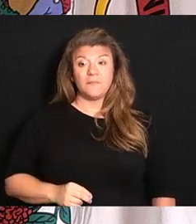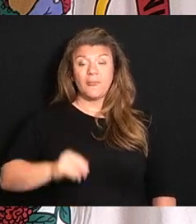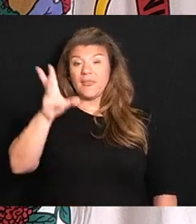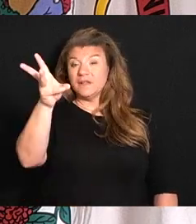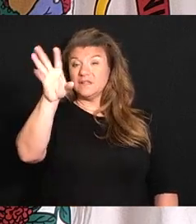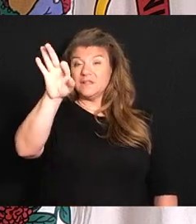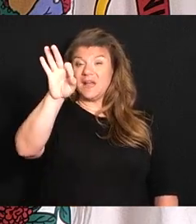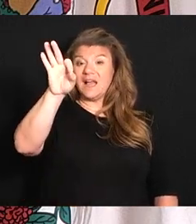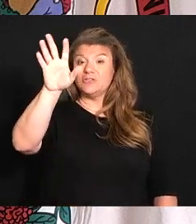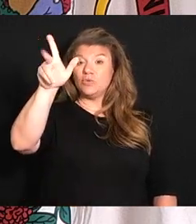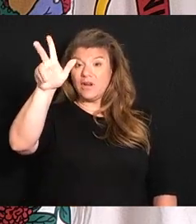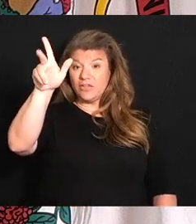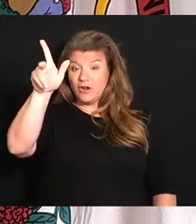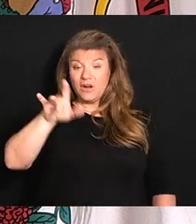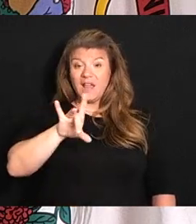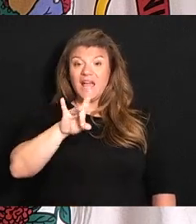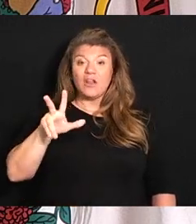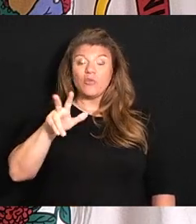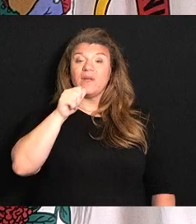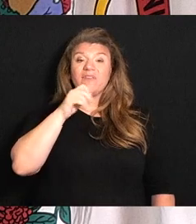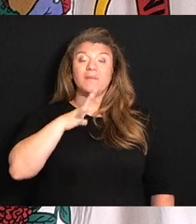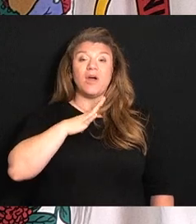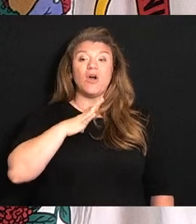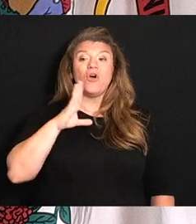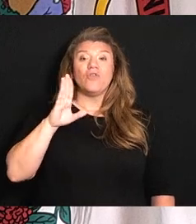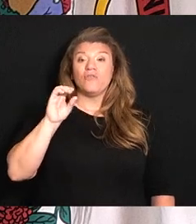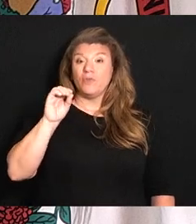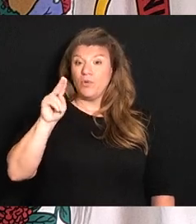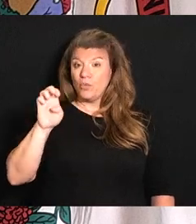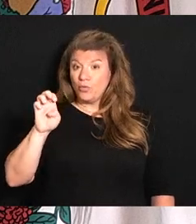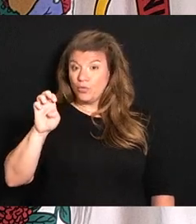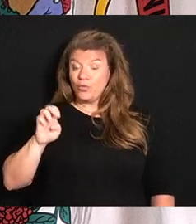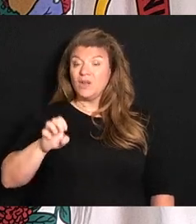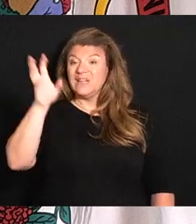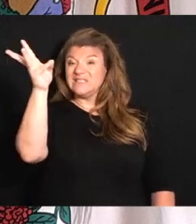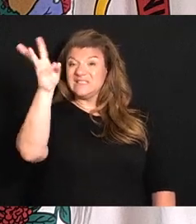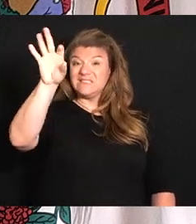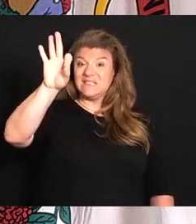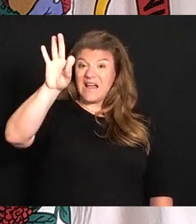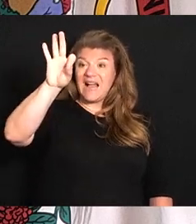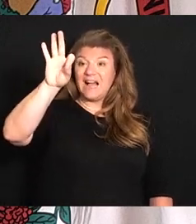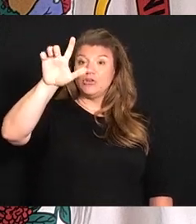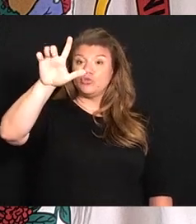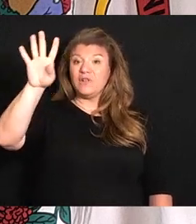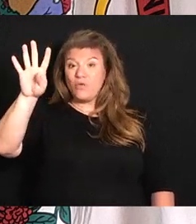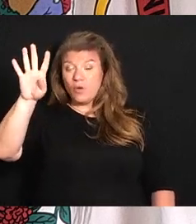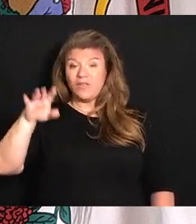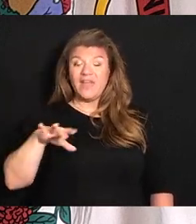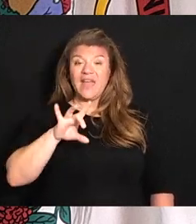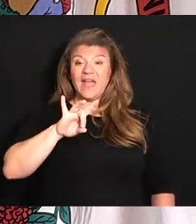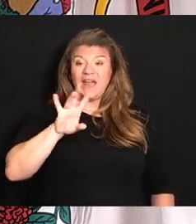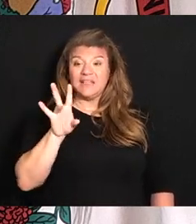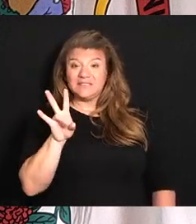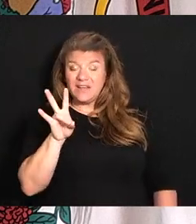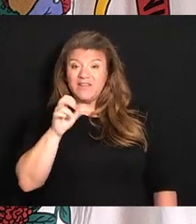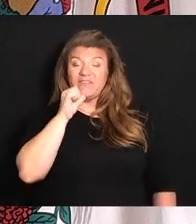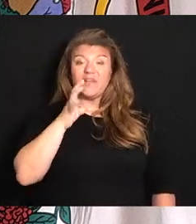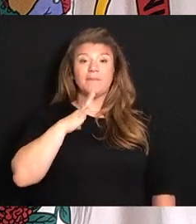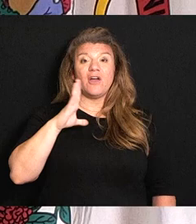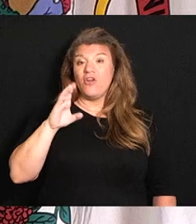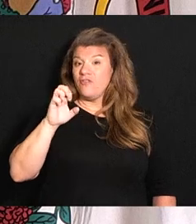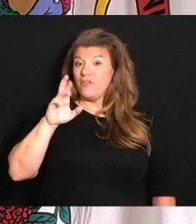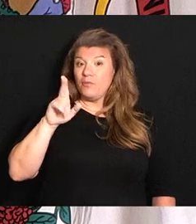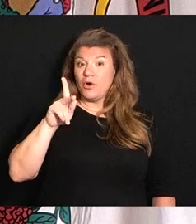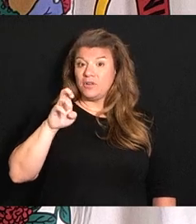The 6923rd death, an 83-year-old female from Boone County. The 6924th death, an 87-year-old female from Berkeley